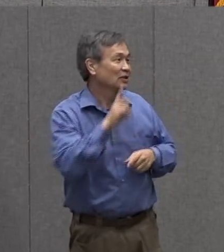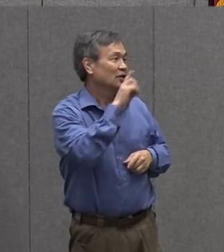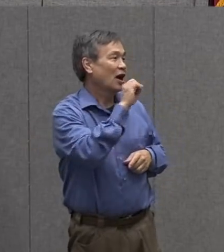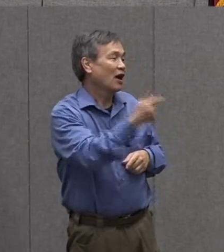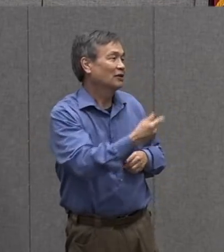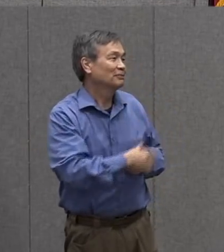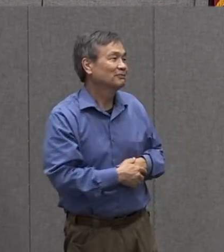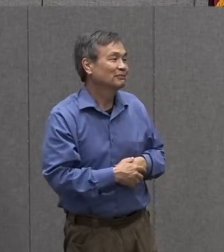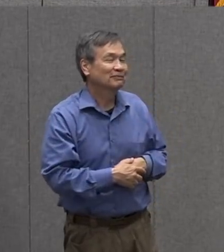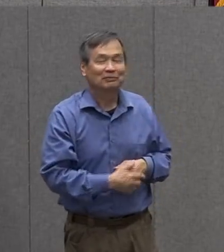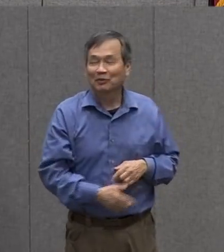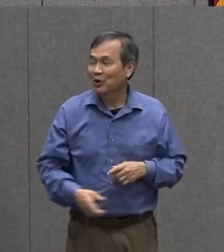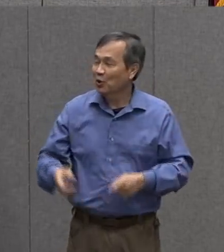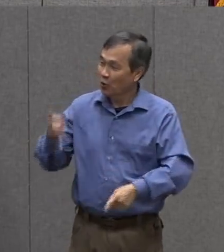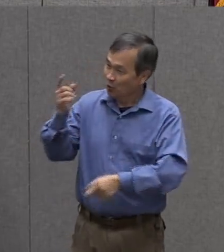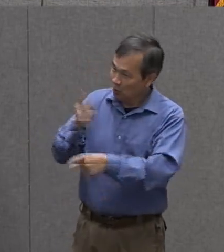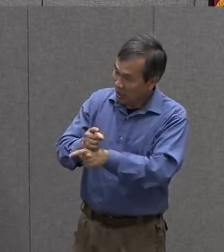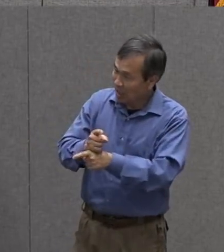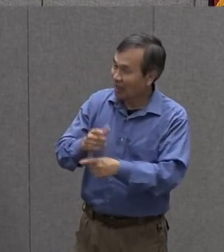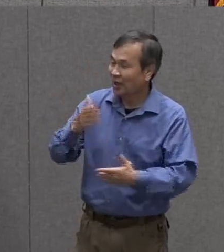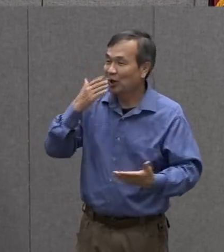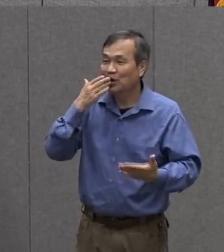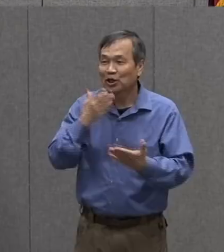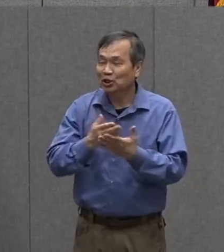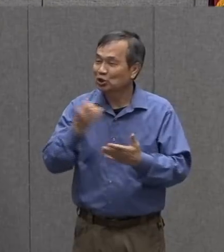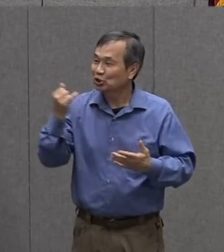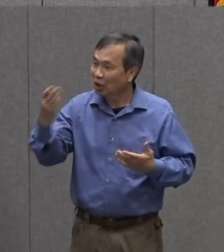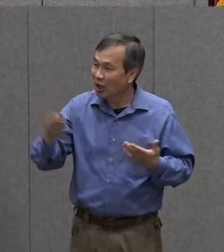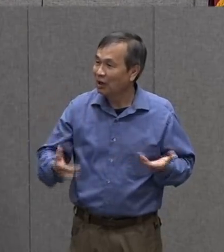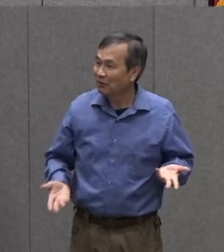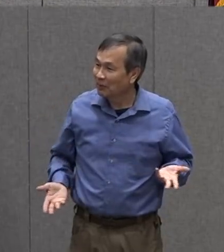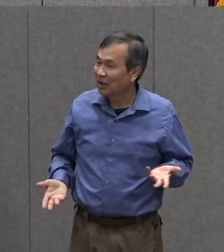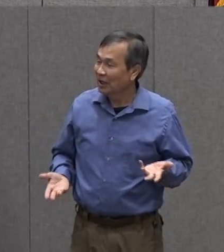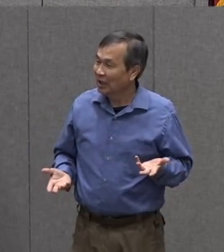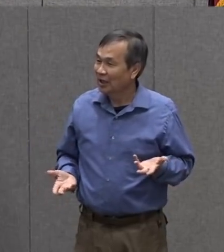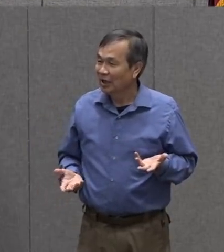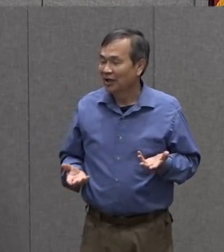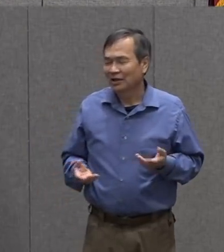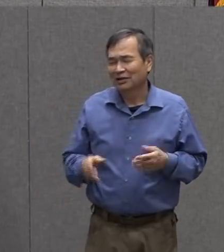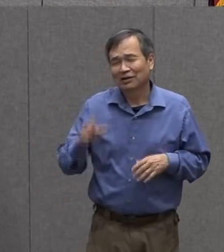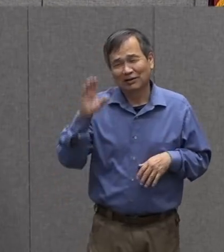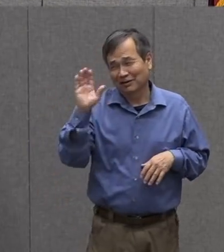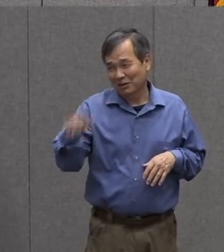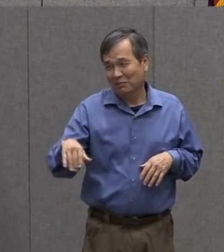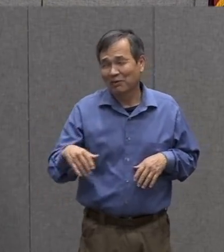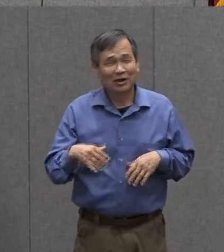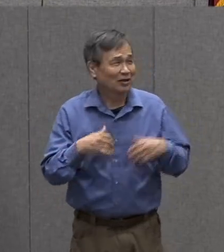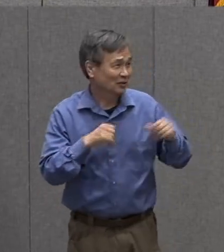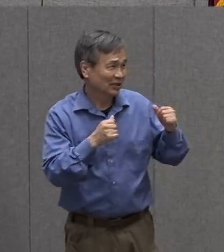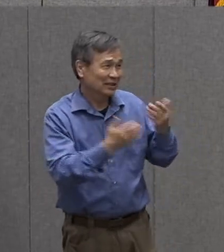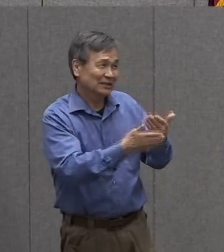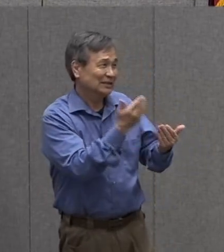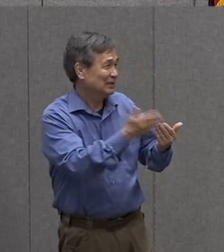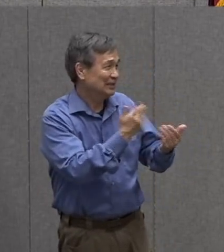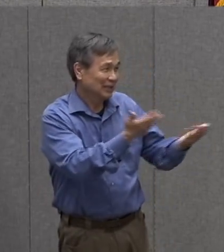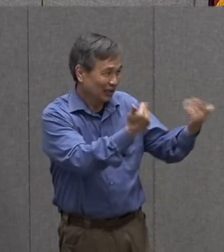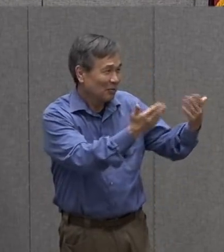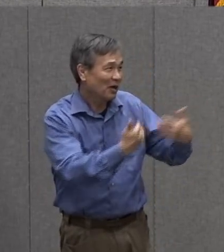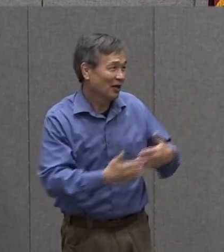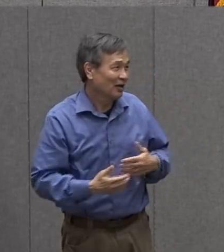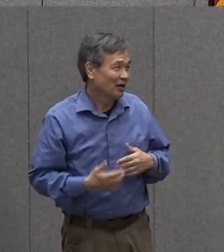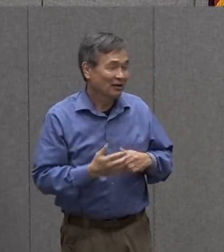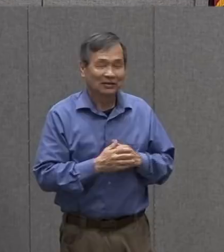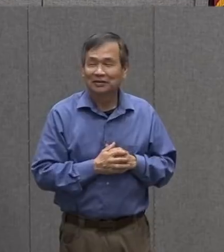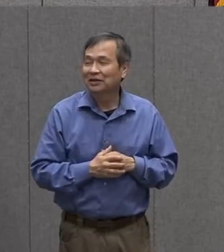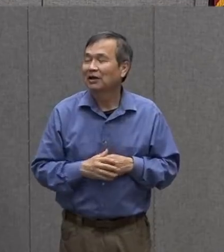you're right good job miss Roxanne yeah you're gonna have to do better than that all right that was too easy I already got that one